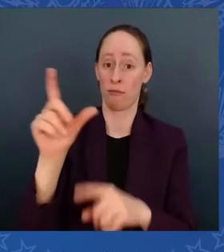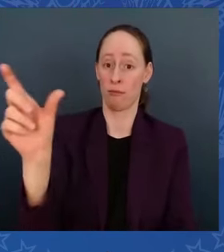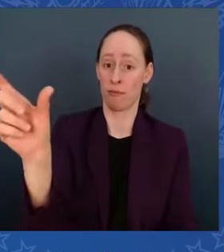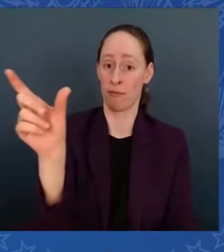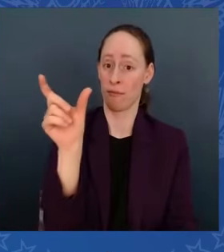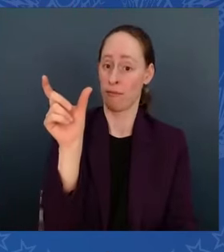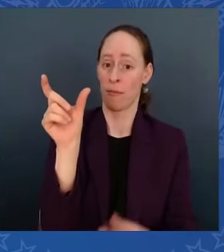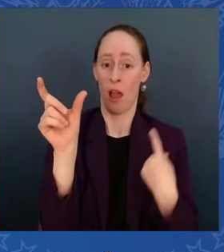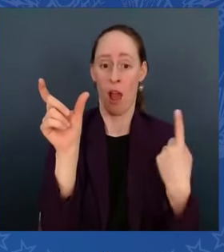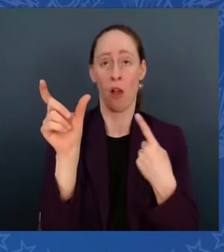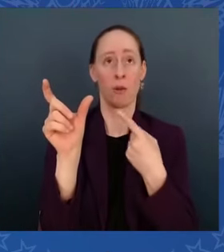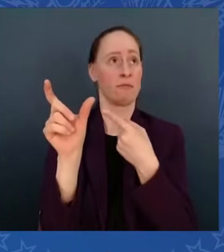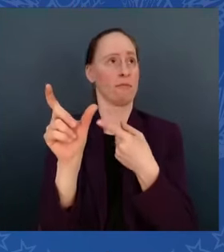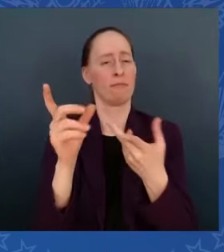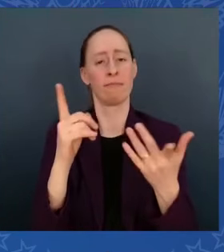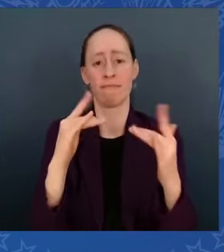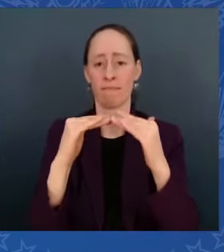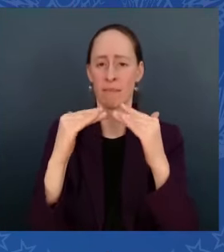integrity.